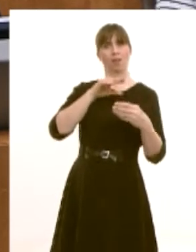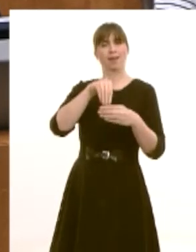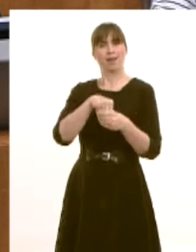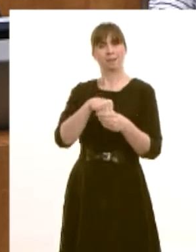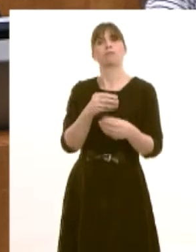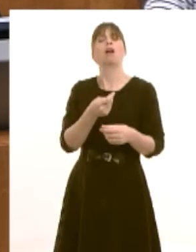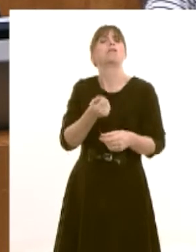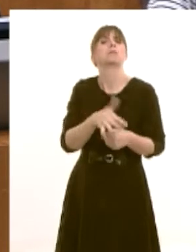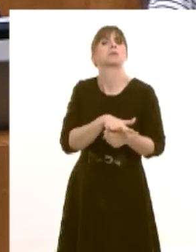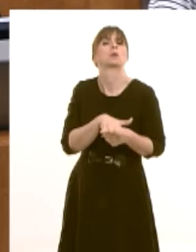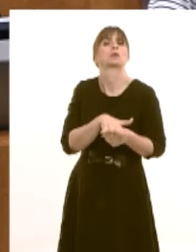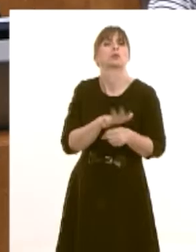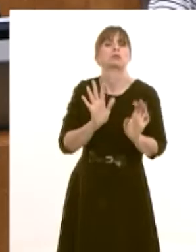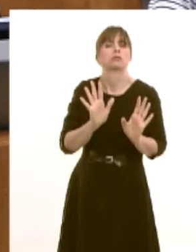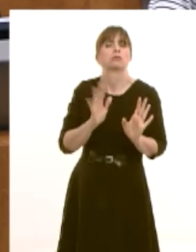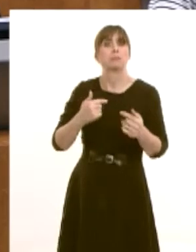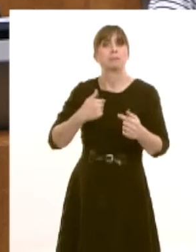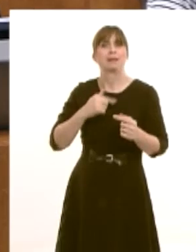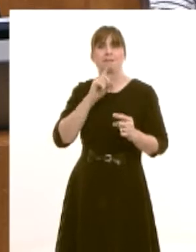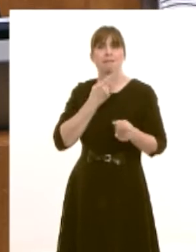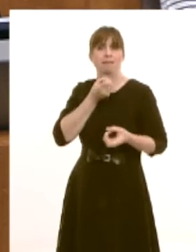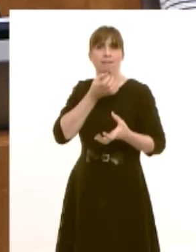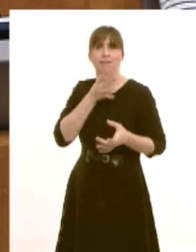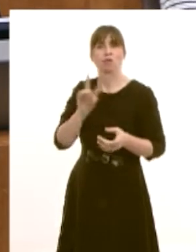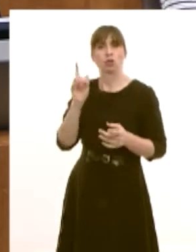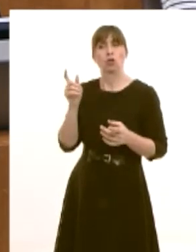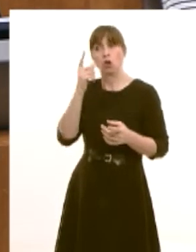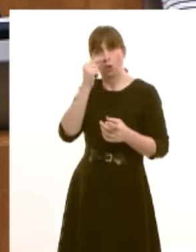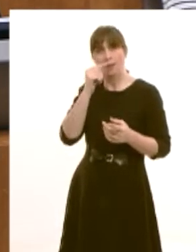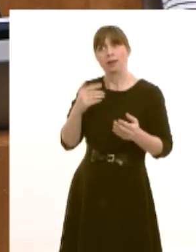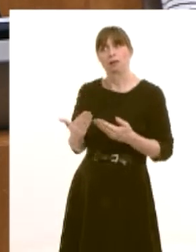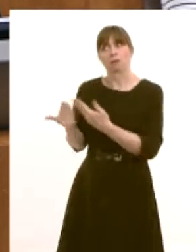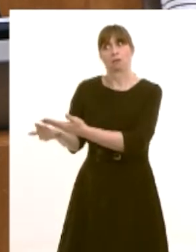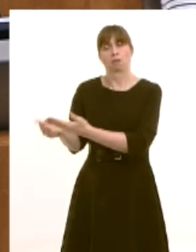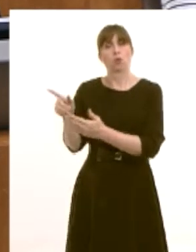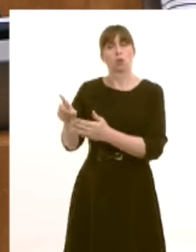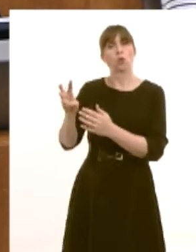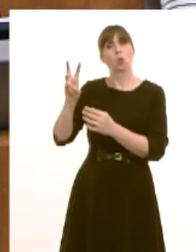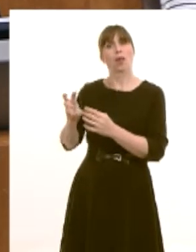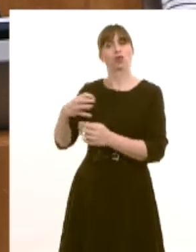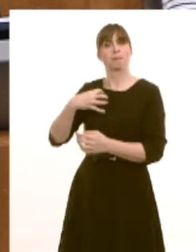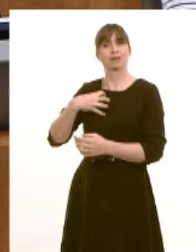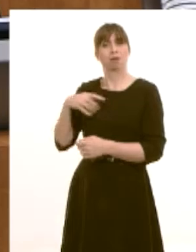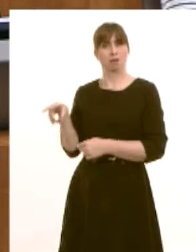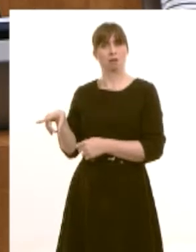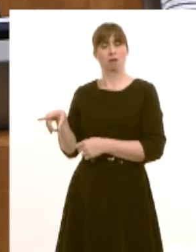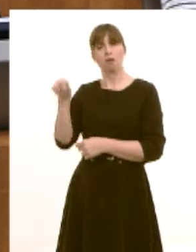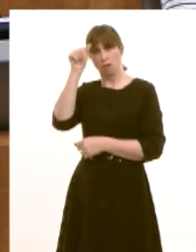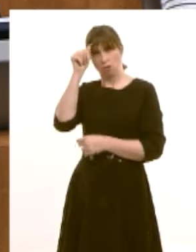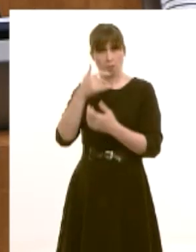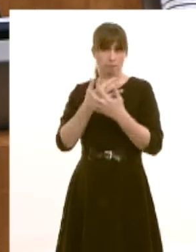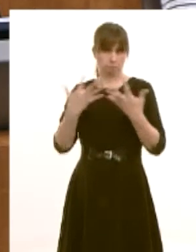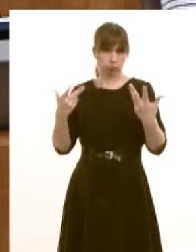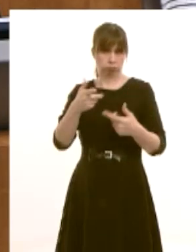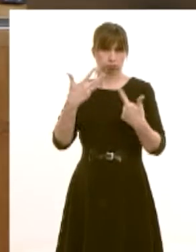comment on any plans that may be referred to Welsh ministers. But I know that she over many weeks in this chamber has expressed the concerns